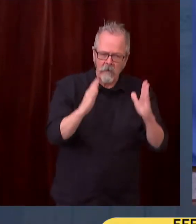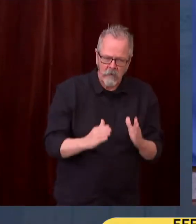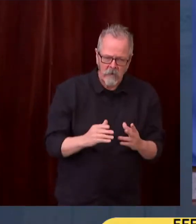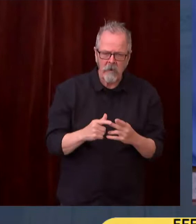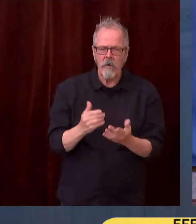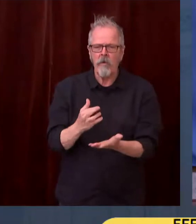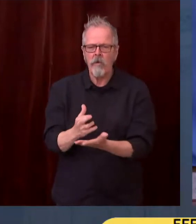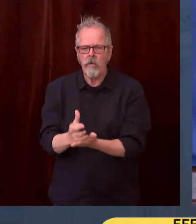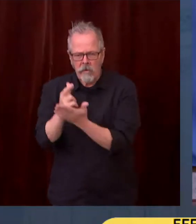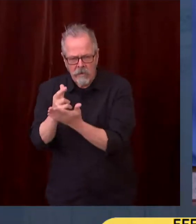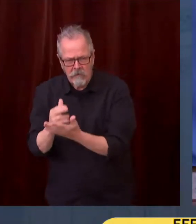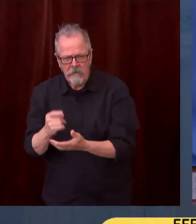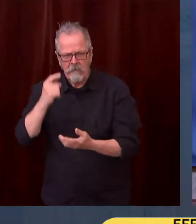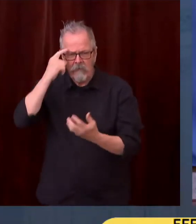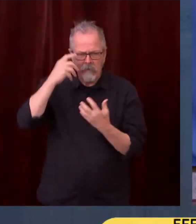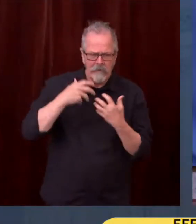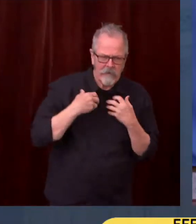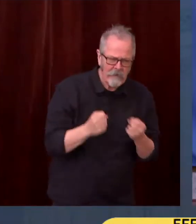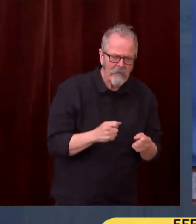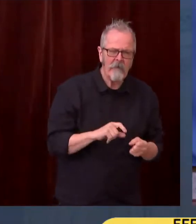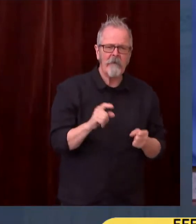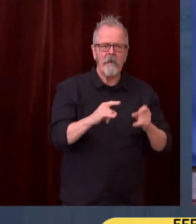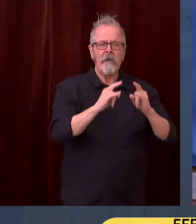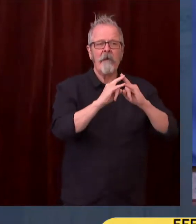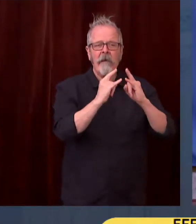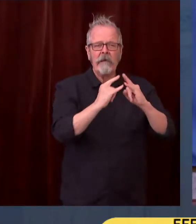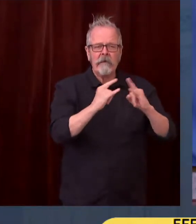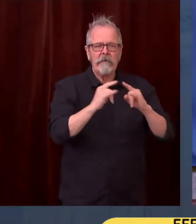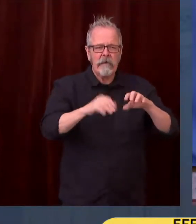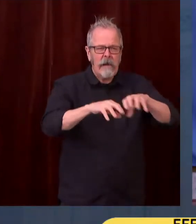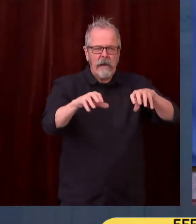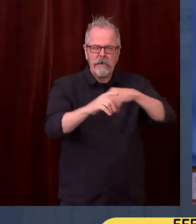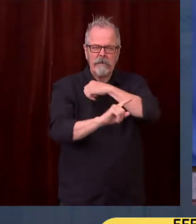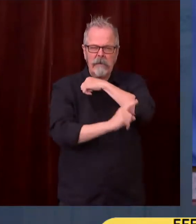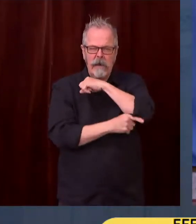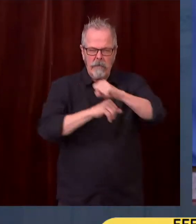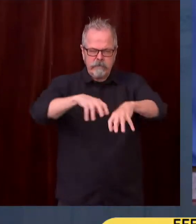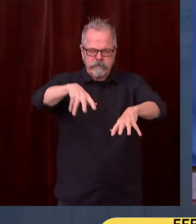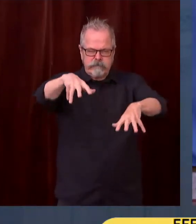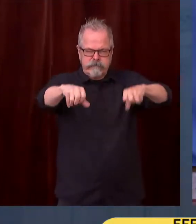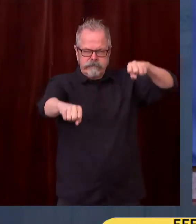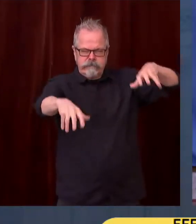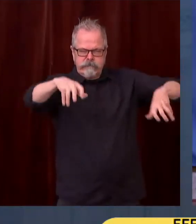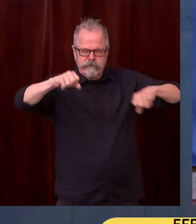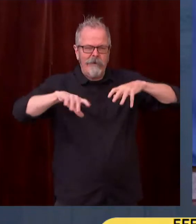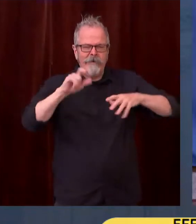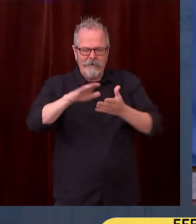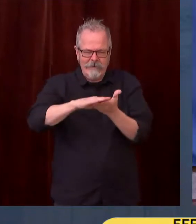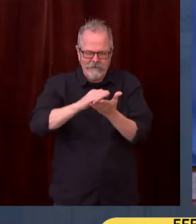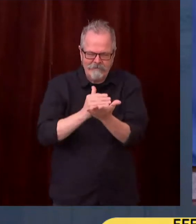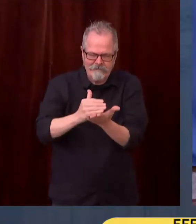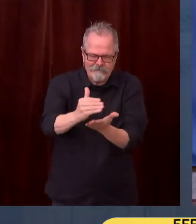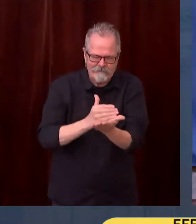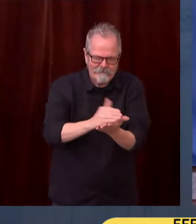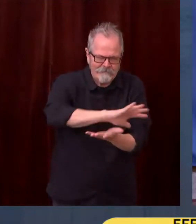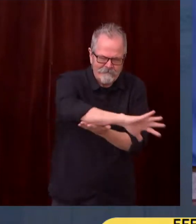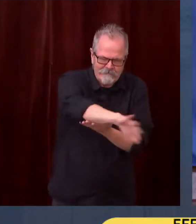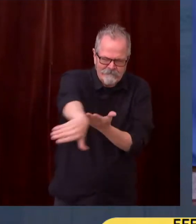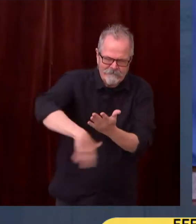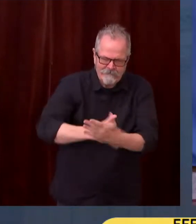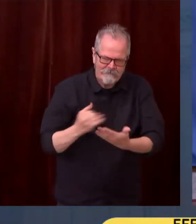the original budget requests I've made, in addition to the significant commitments that have already been made by the legislature.